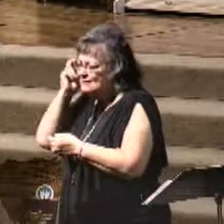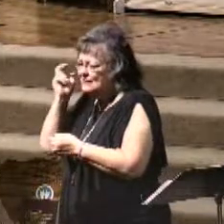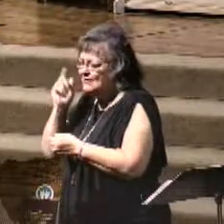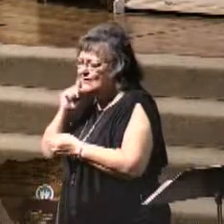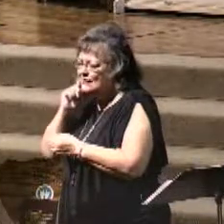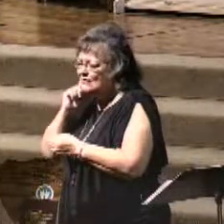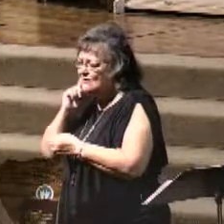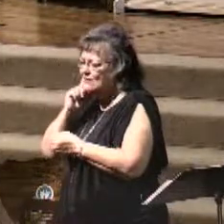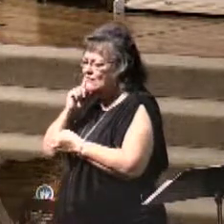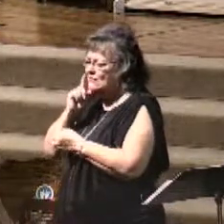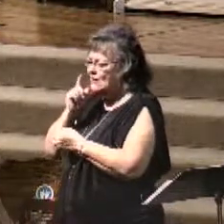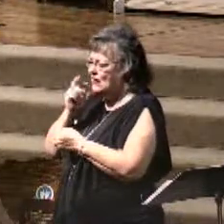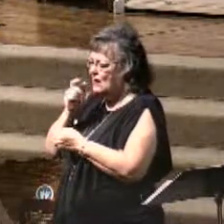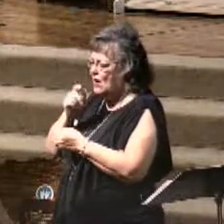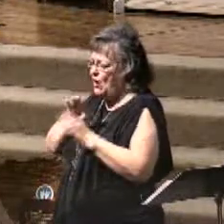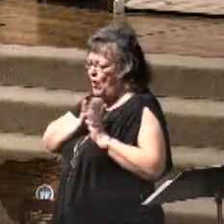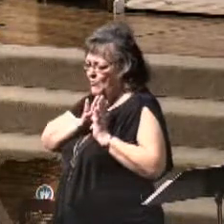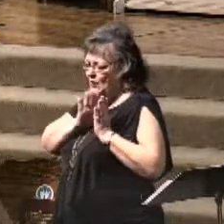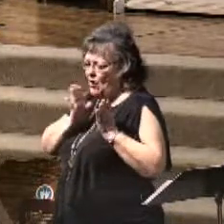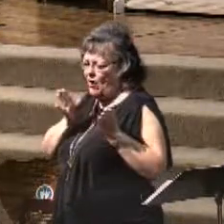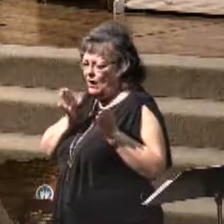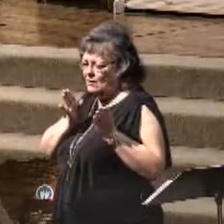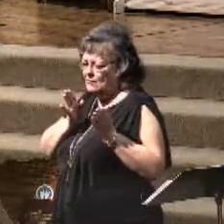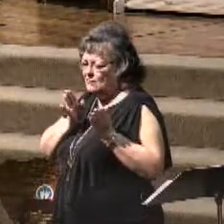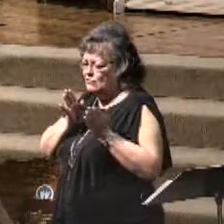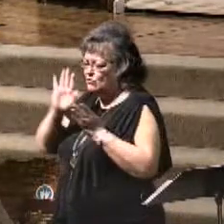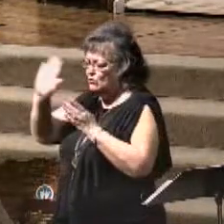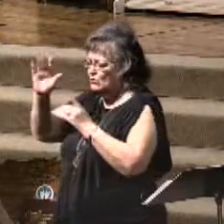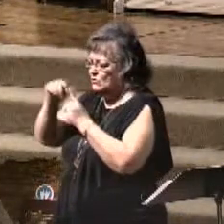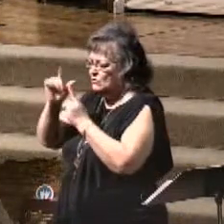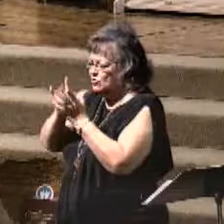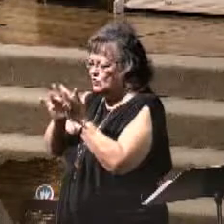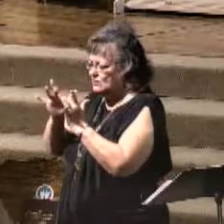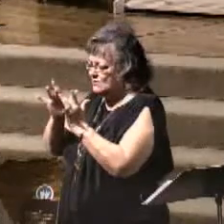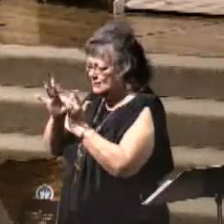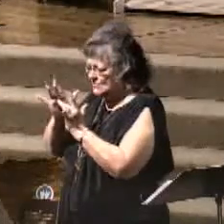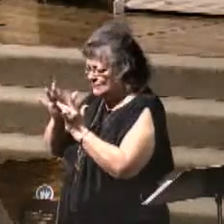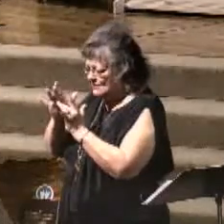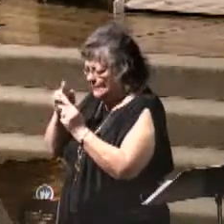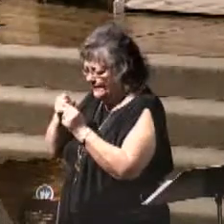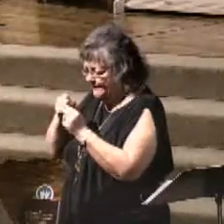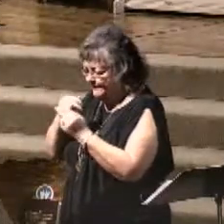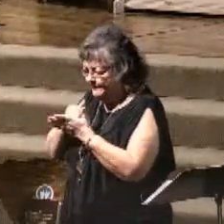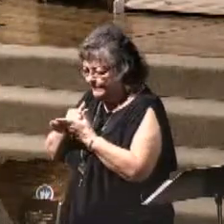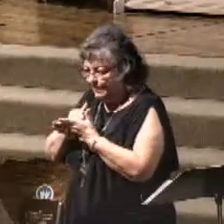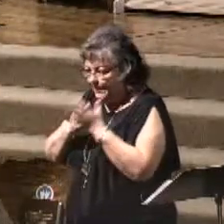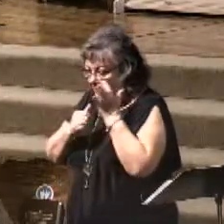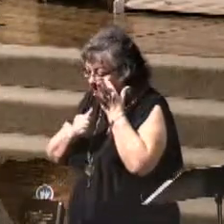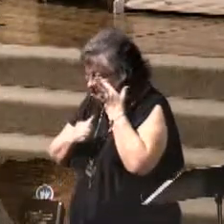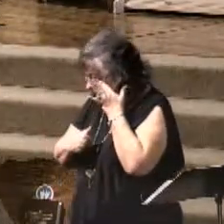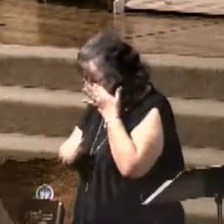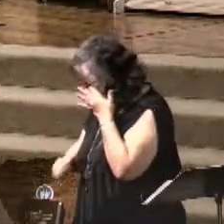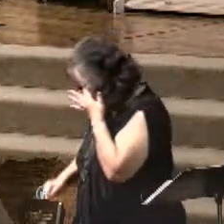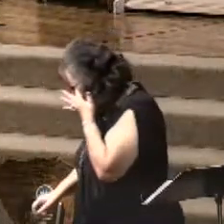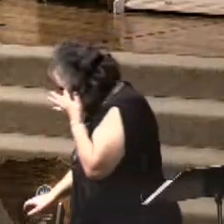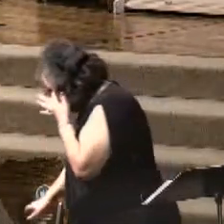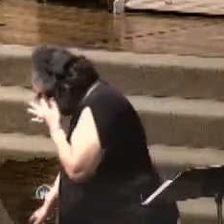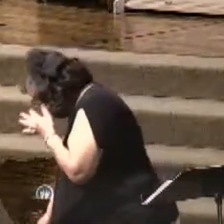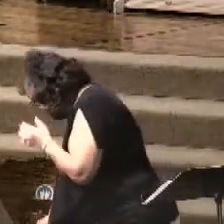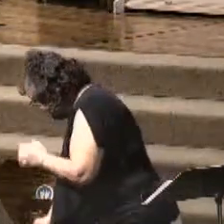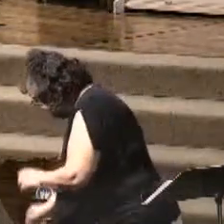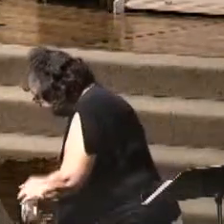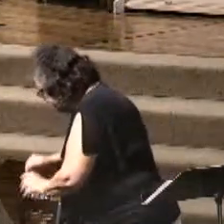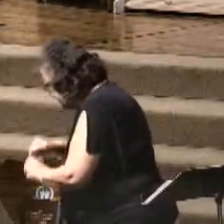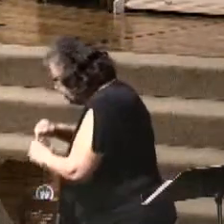to what your Word has to share with us today. In Jesus' precious name. Amen. In the book of Revelation, if you will look